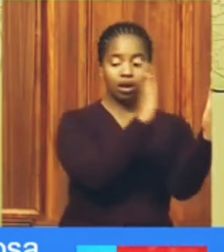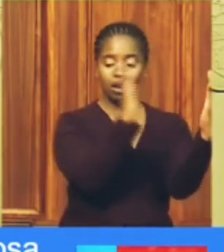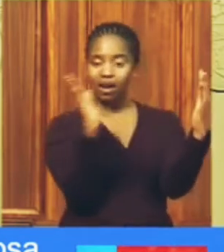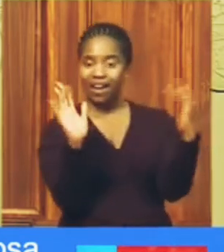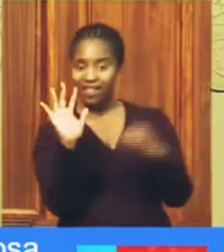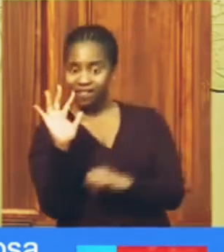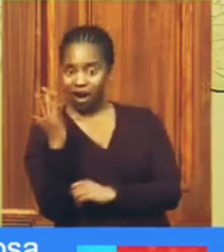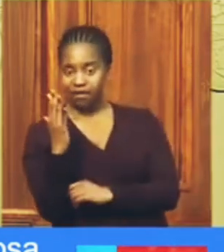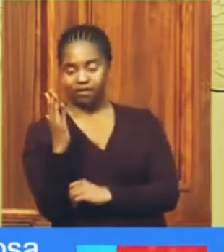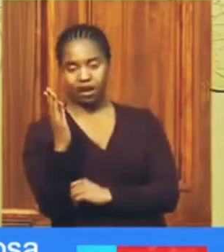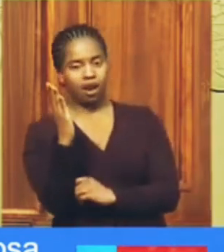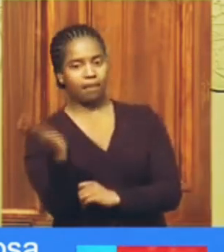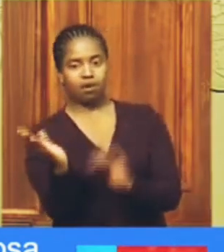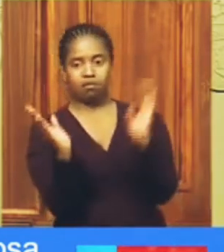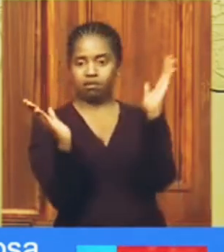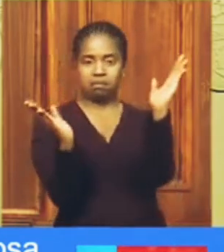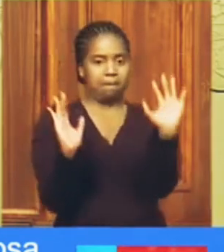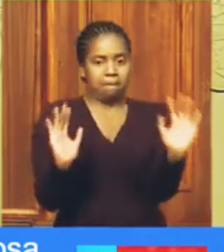5pm only.